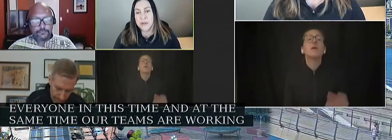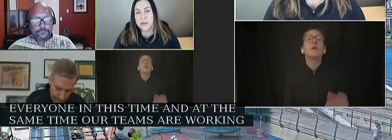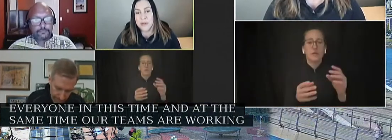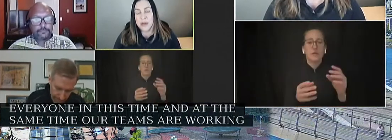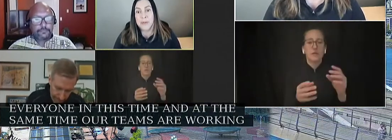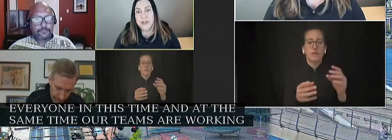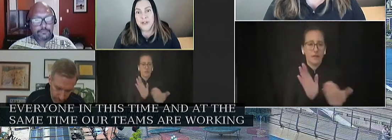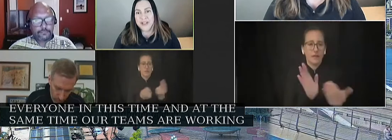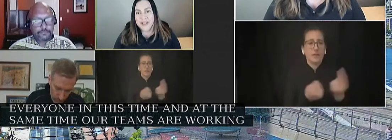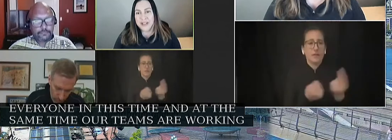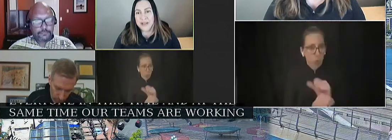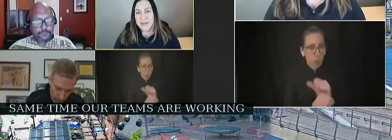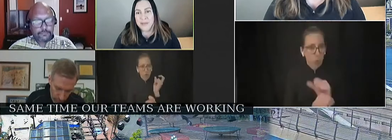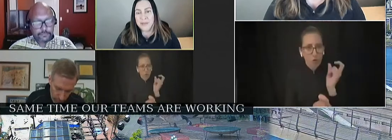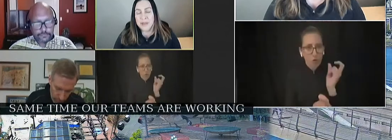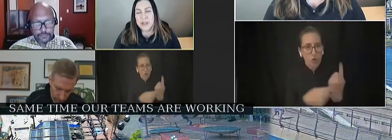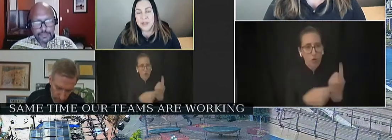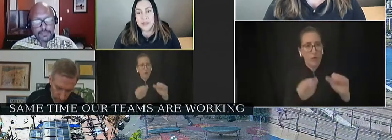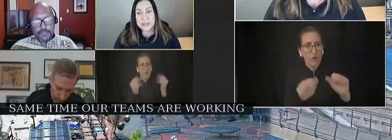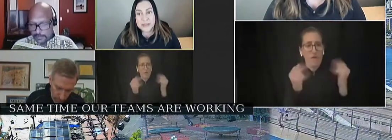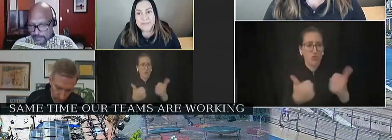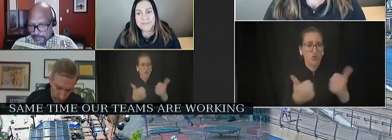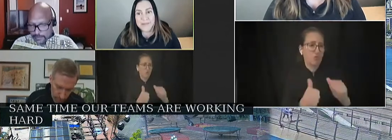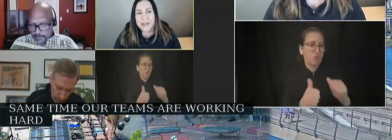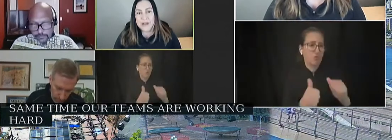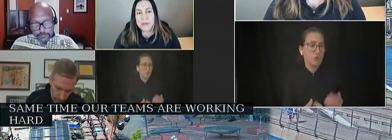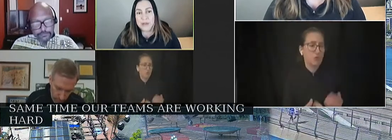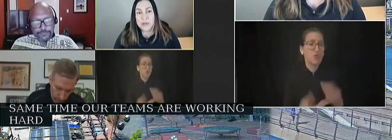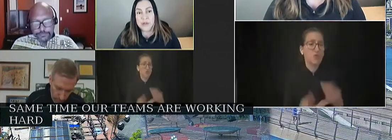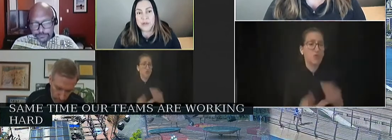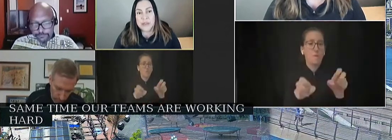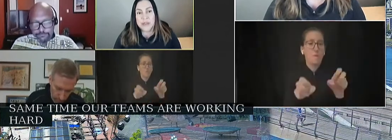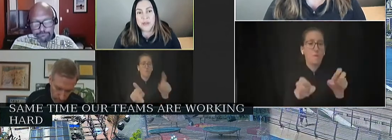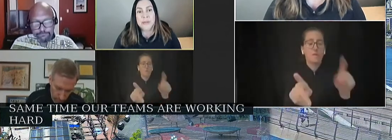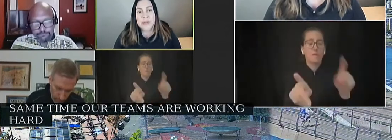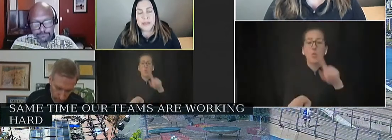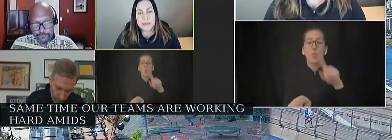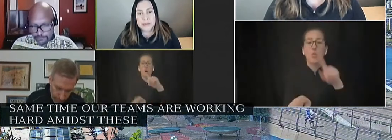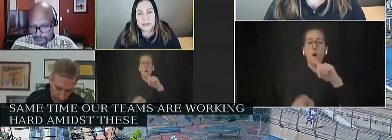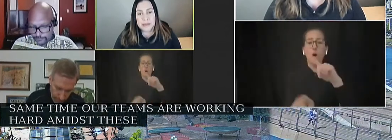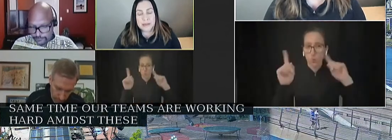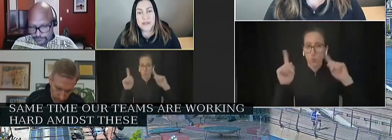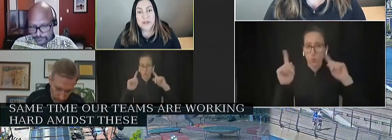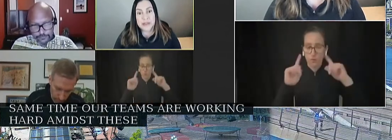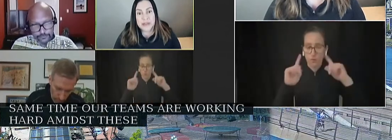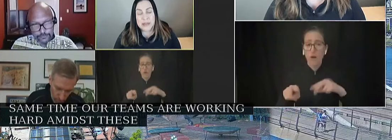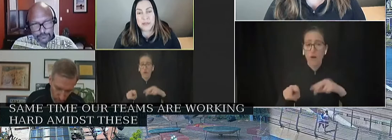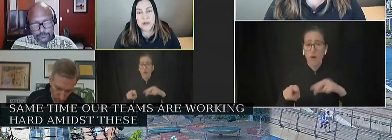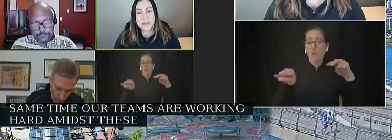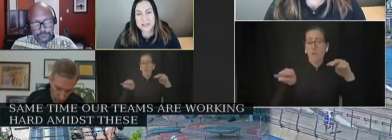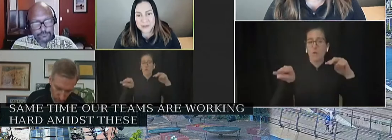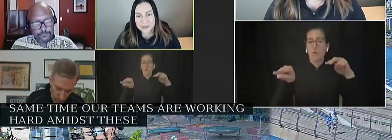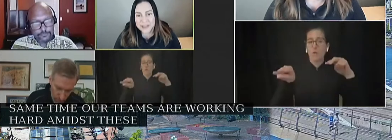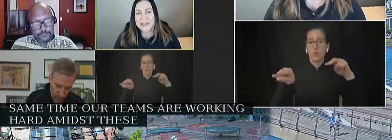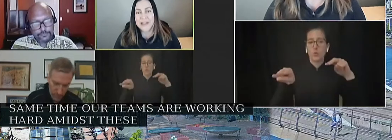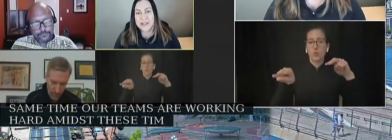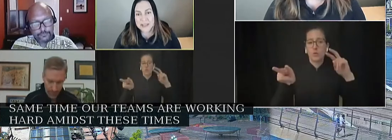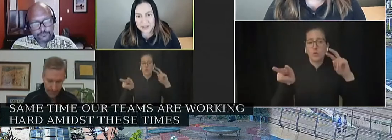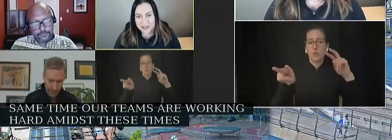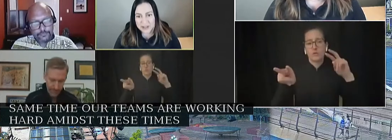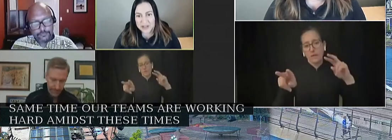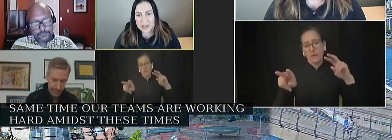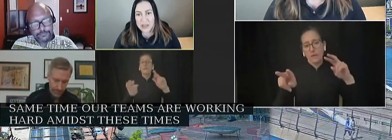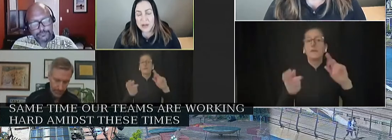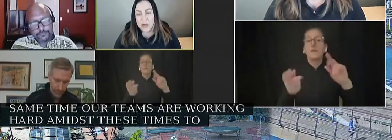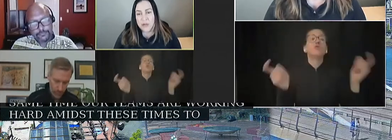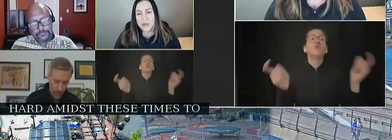important opportunities to listen. And we look forward to it being different and more accessible in